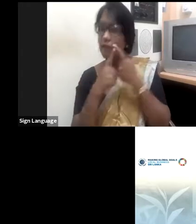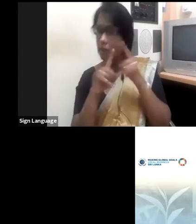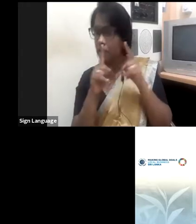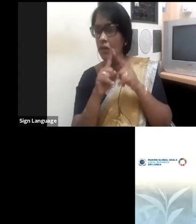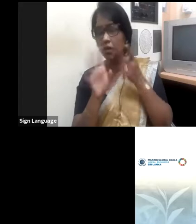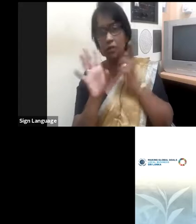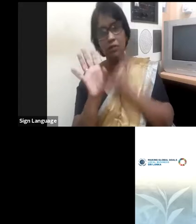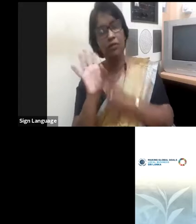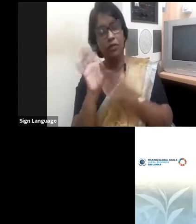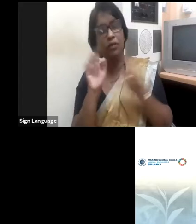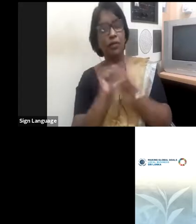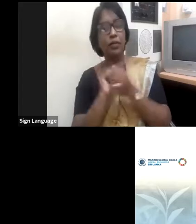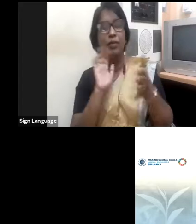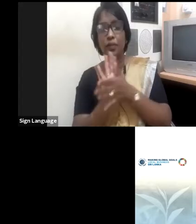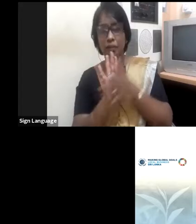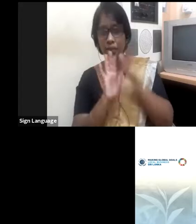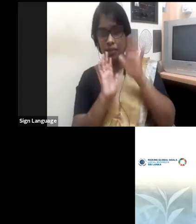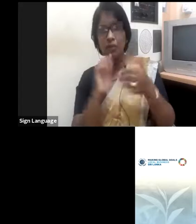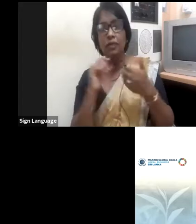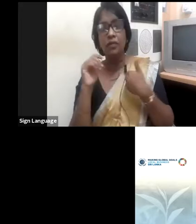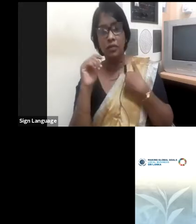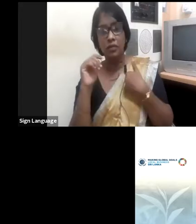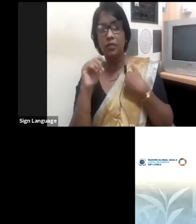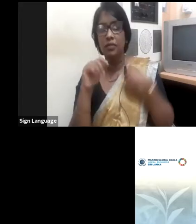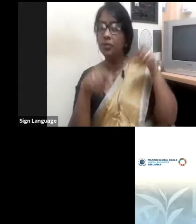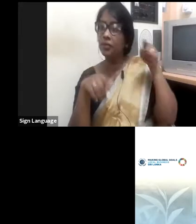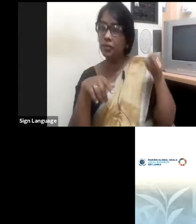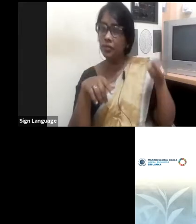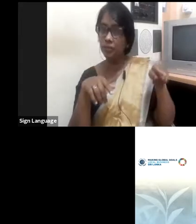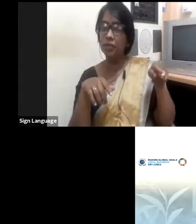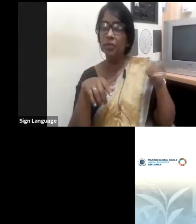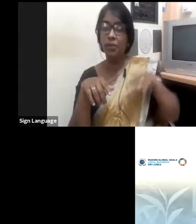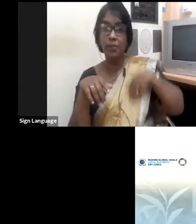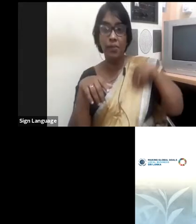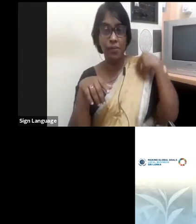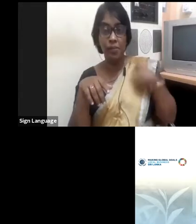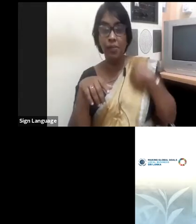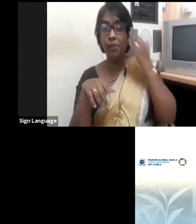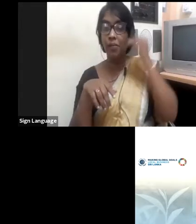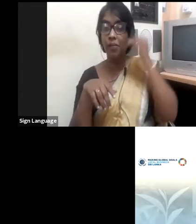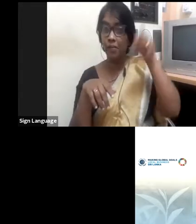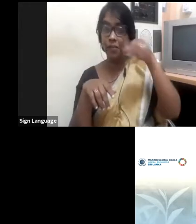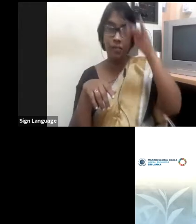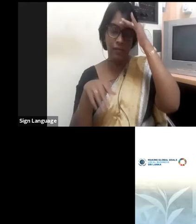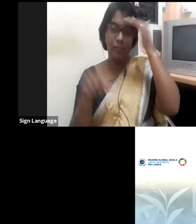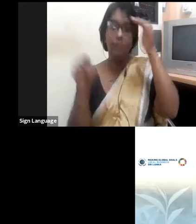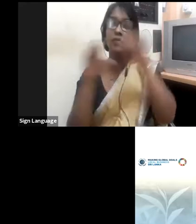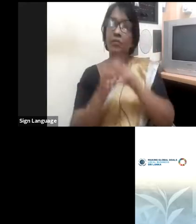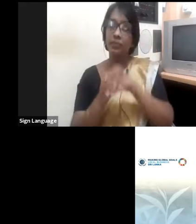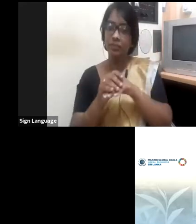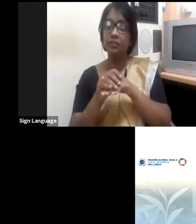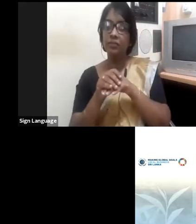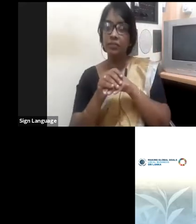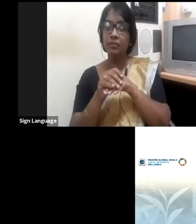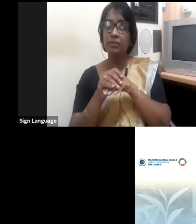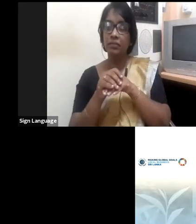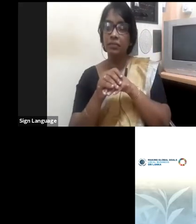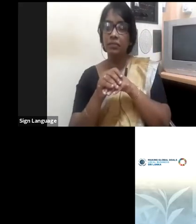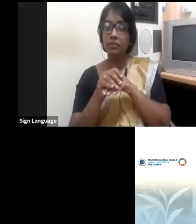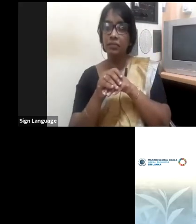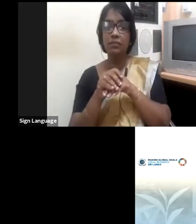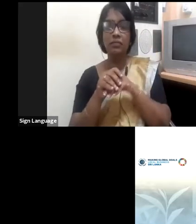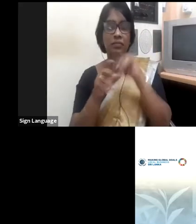meeting, it automatically means that we have much higher discipline, we have a more